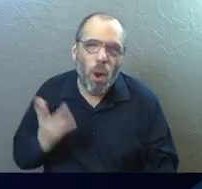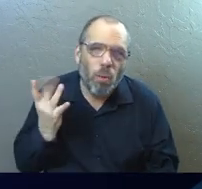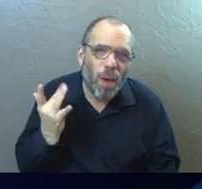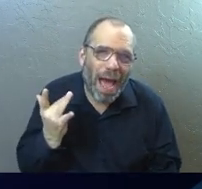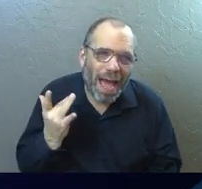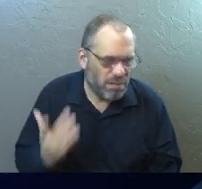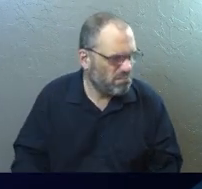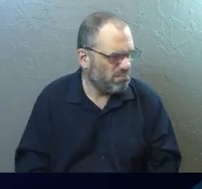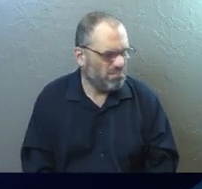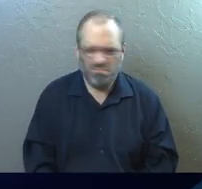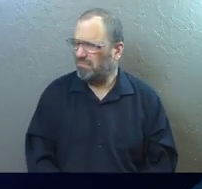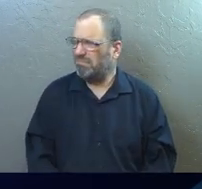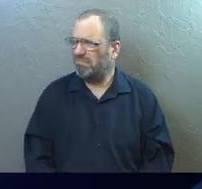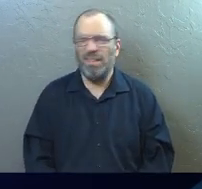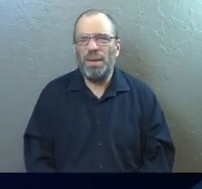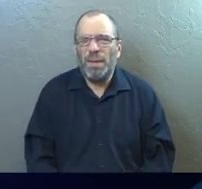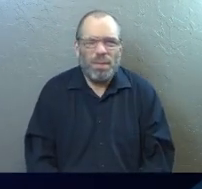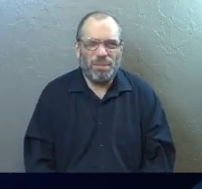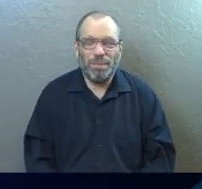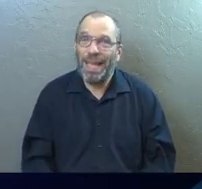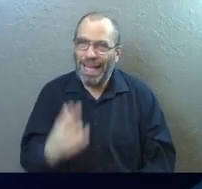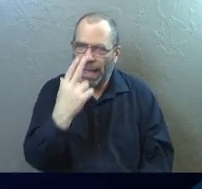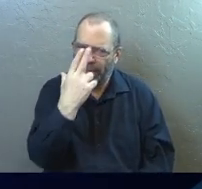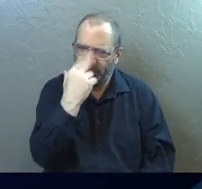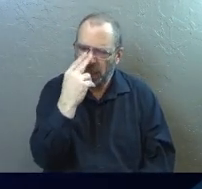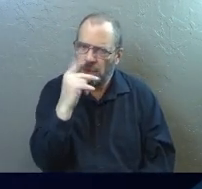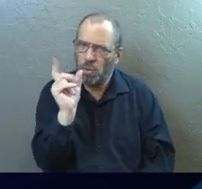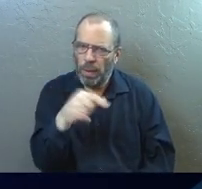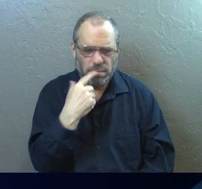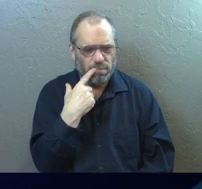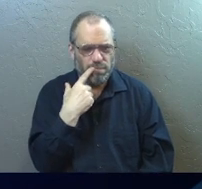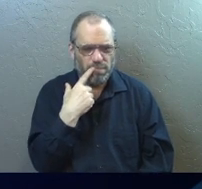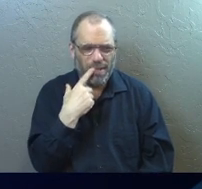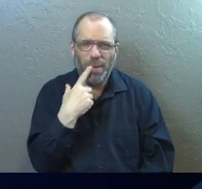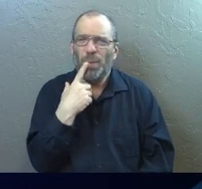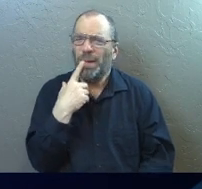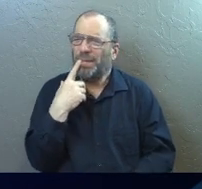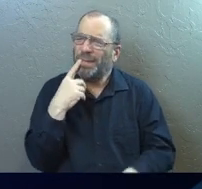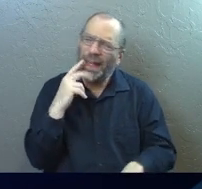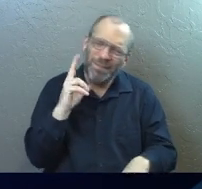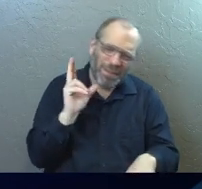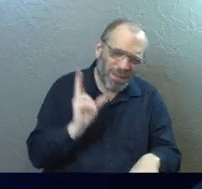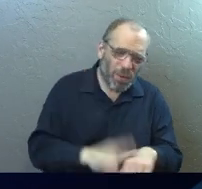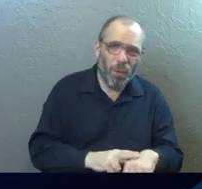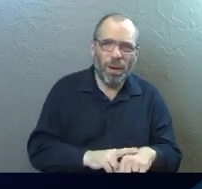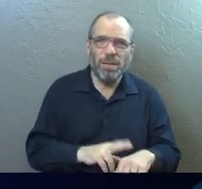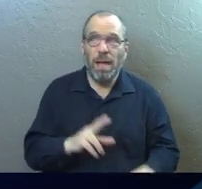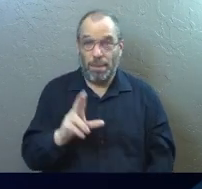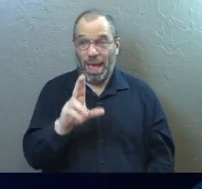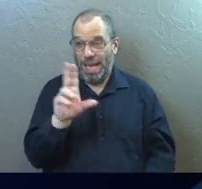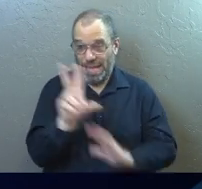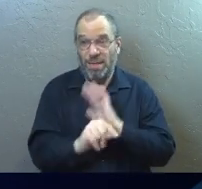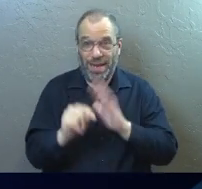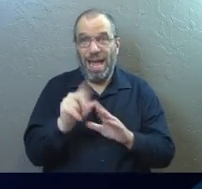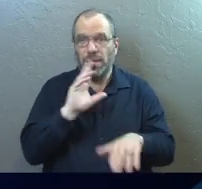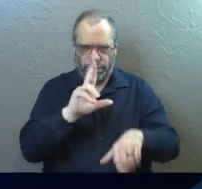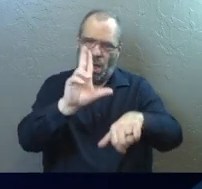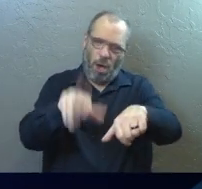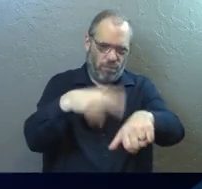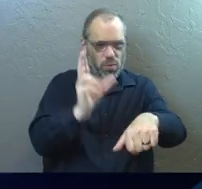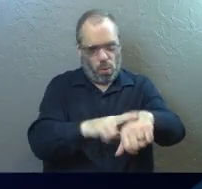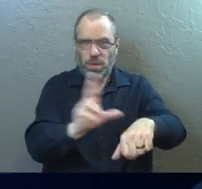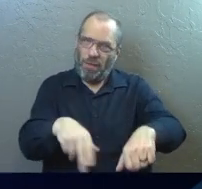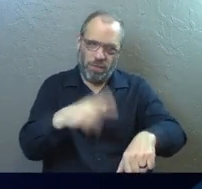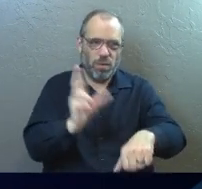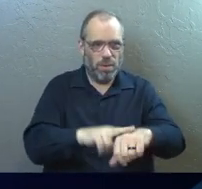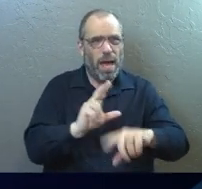Why would you do this? It's such a funny question. Well, of course they did this. Dan addressed that in the video. Of course they